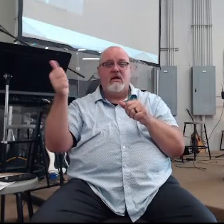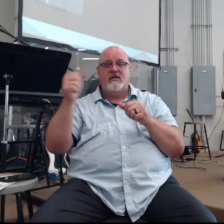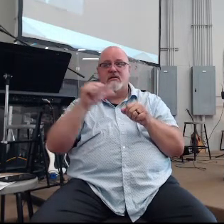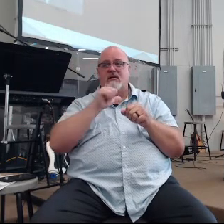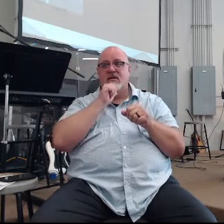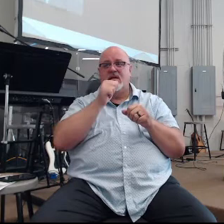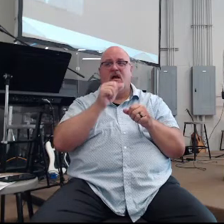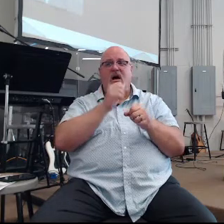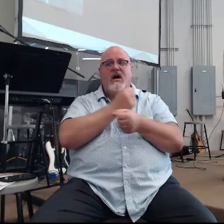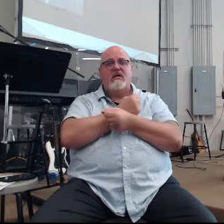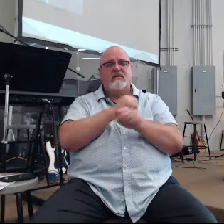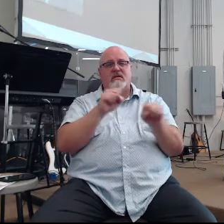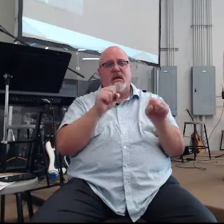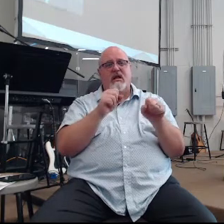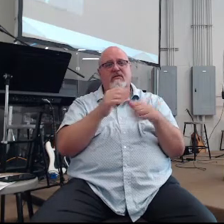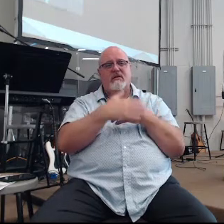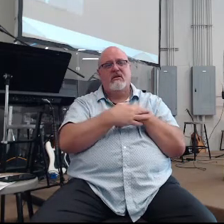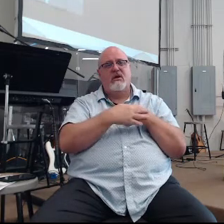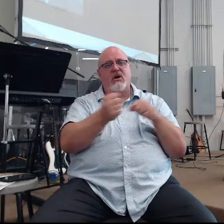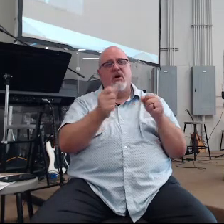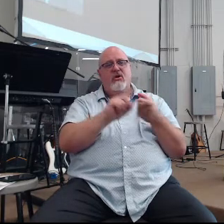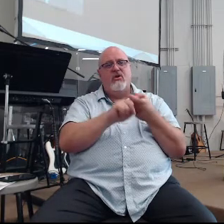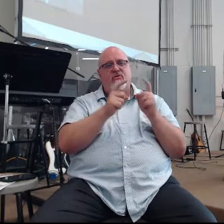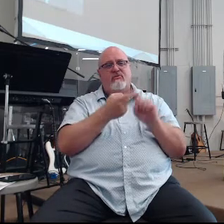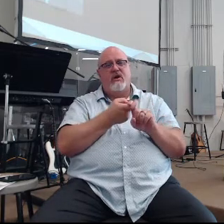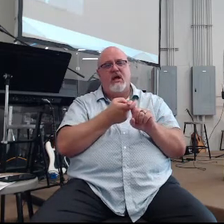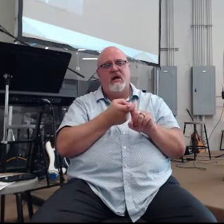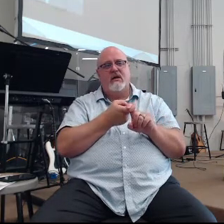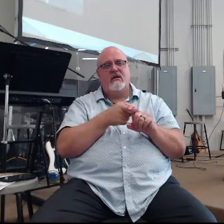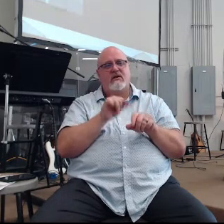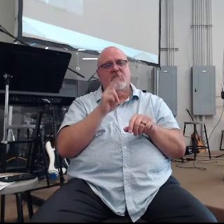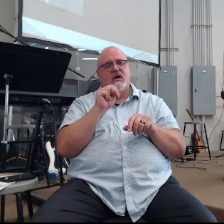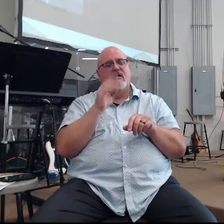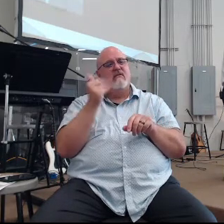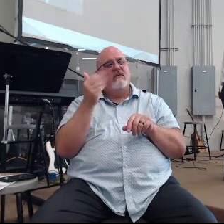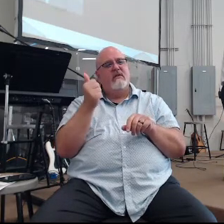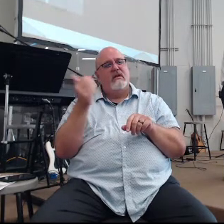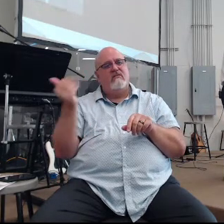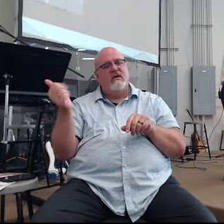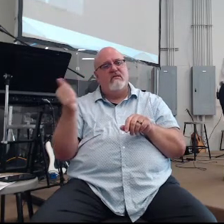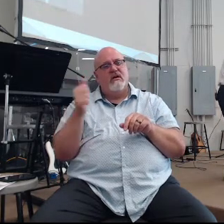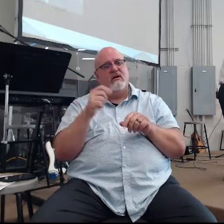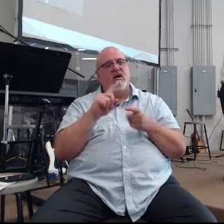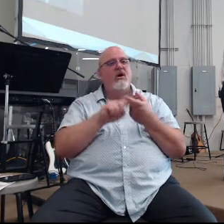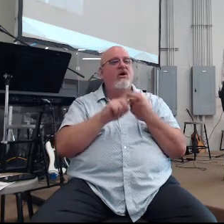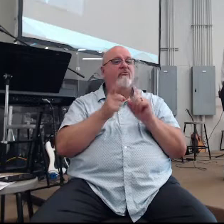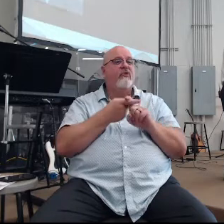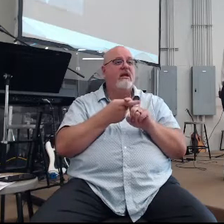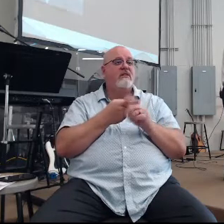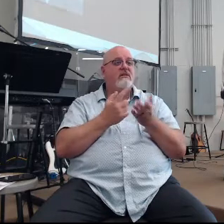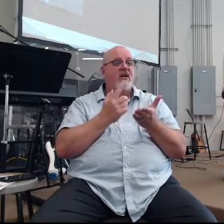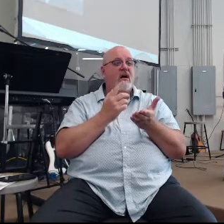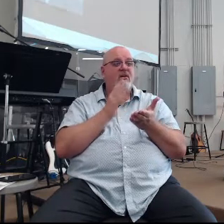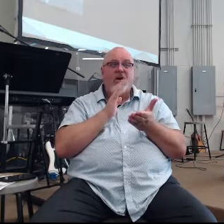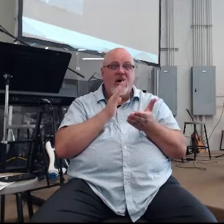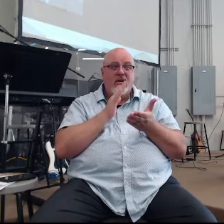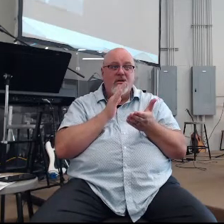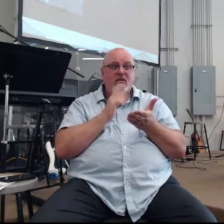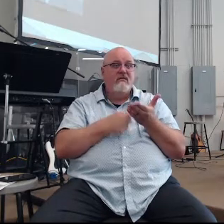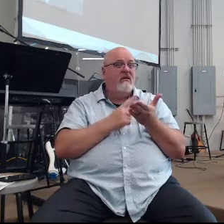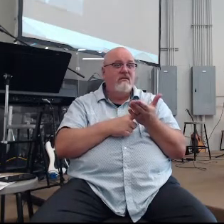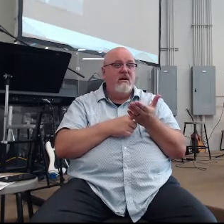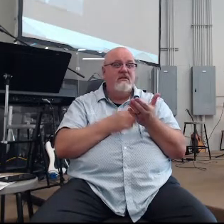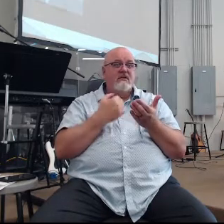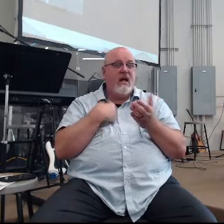now I call you friend. John 15, 15. And friends talk. Right? Friends